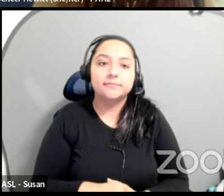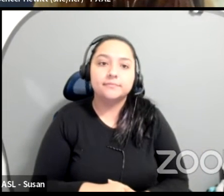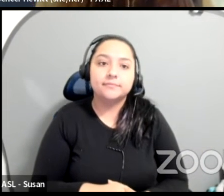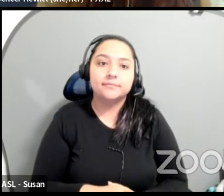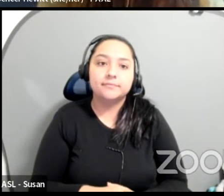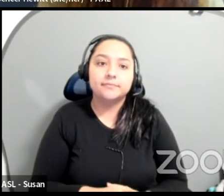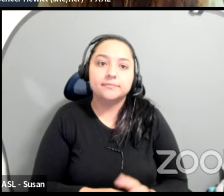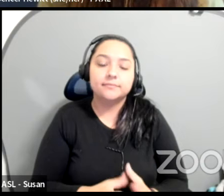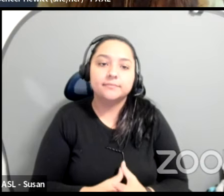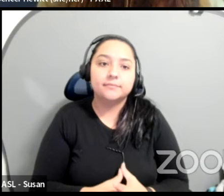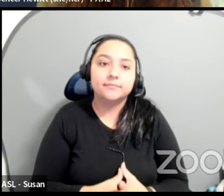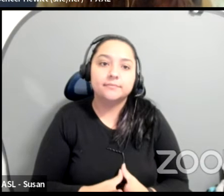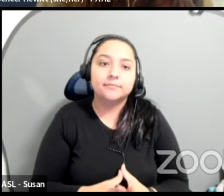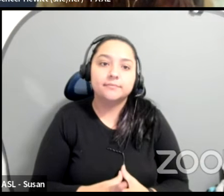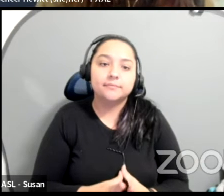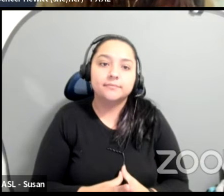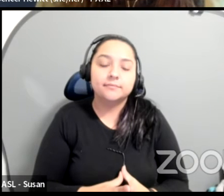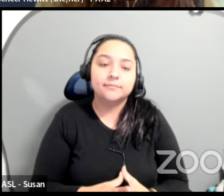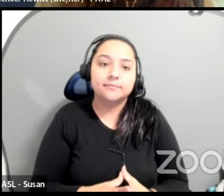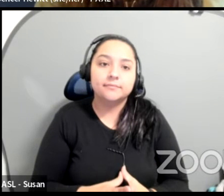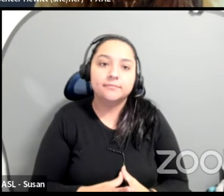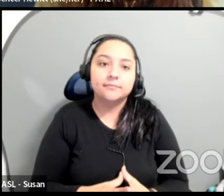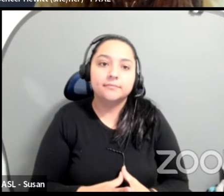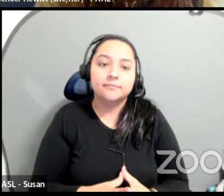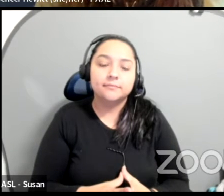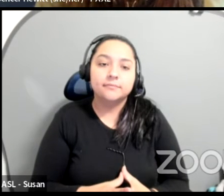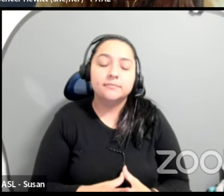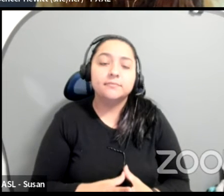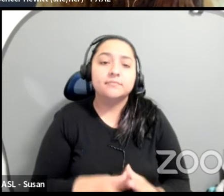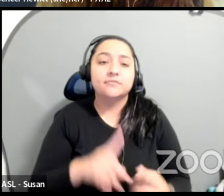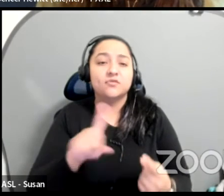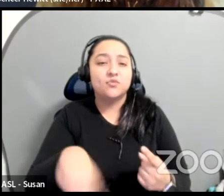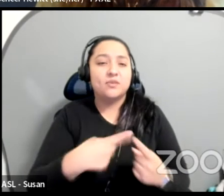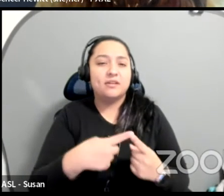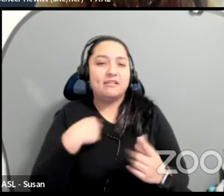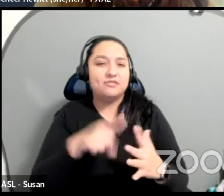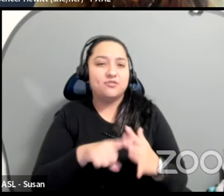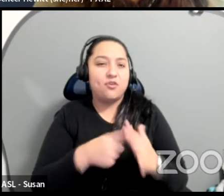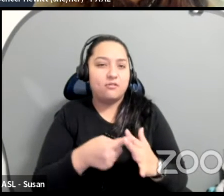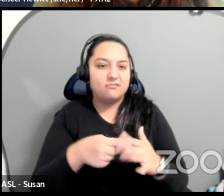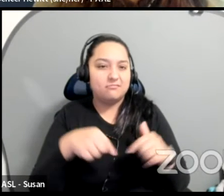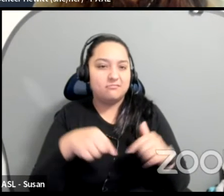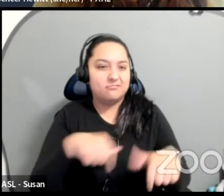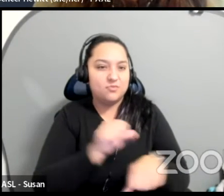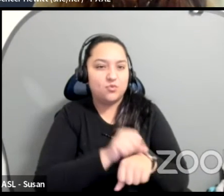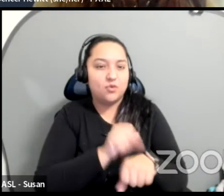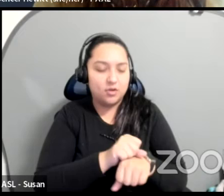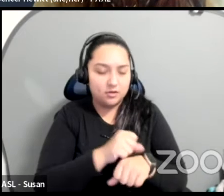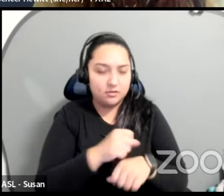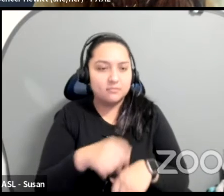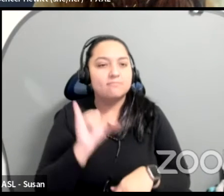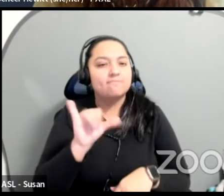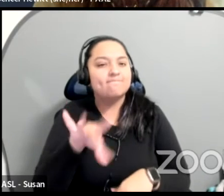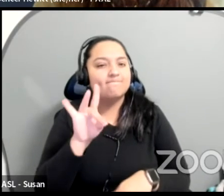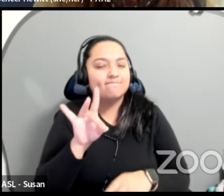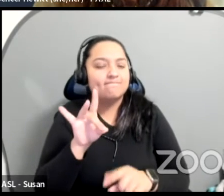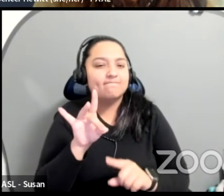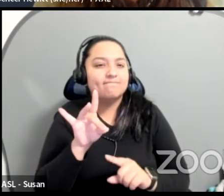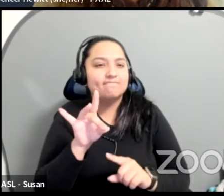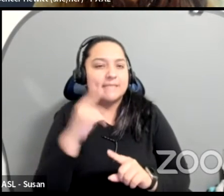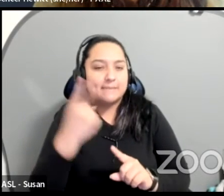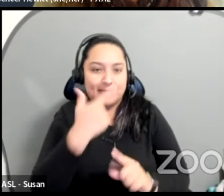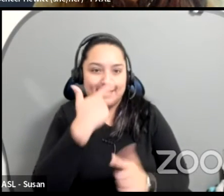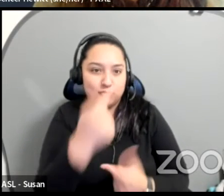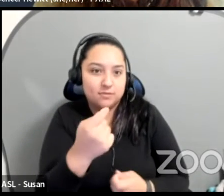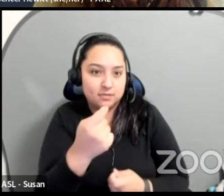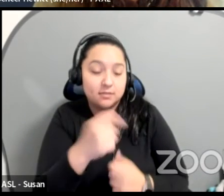uh, thing that I came to in this, in, in this work was thinking about, because you're supporting one thing